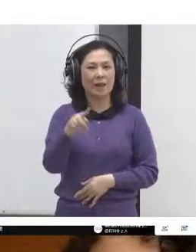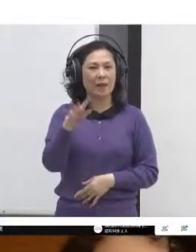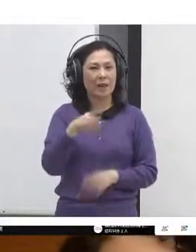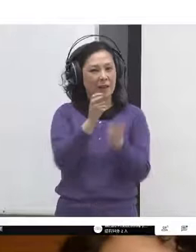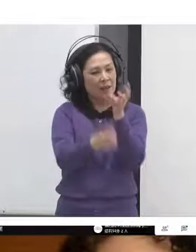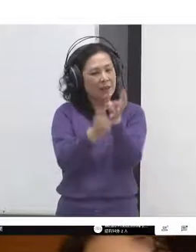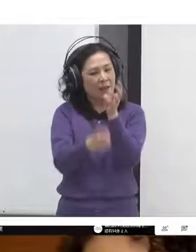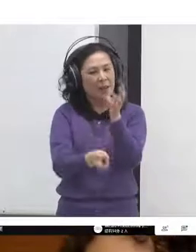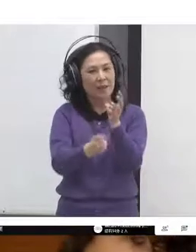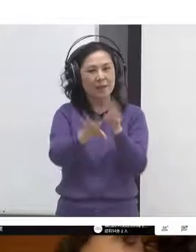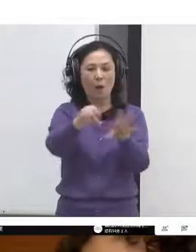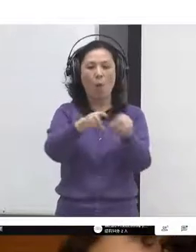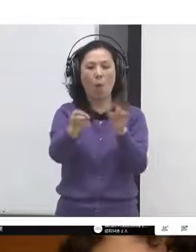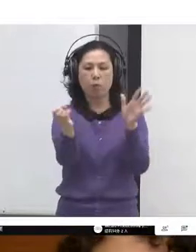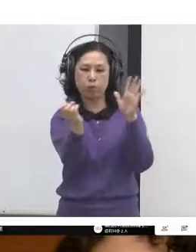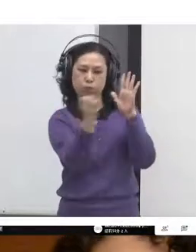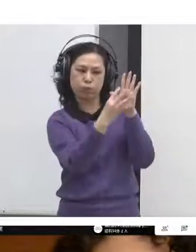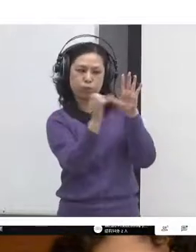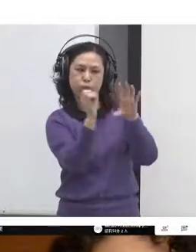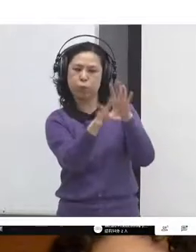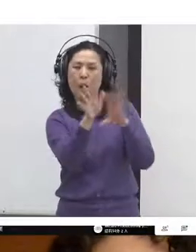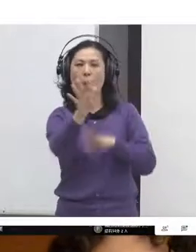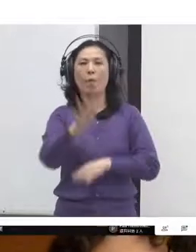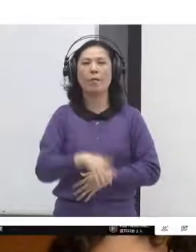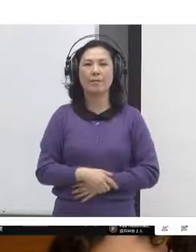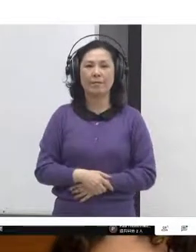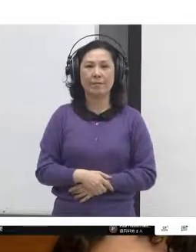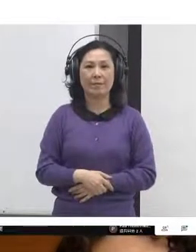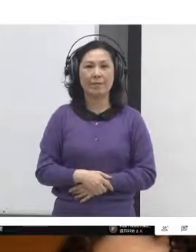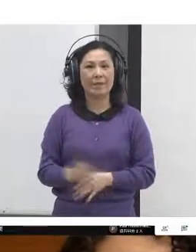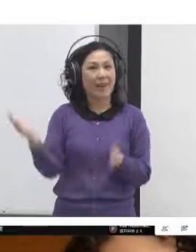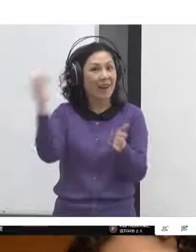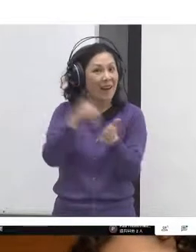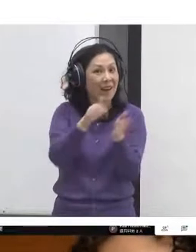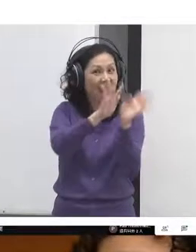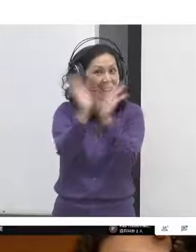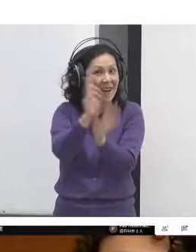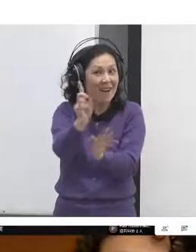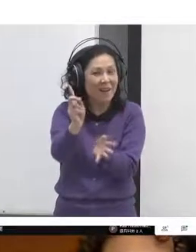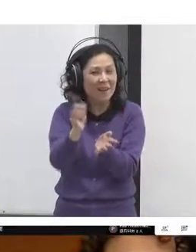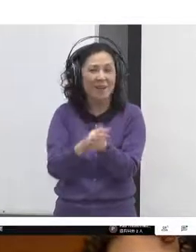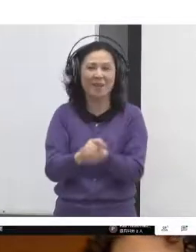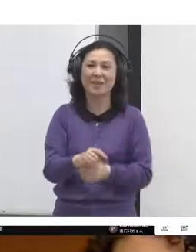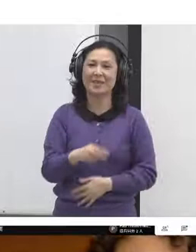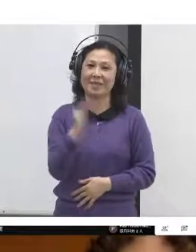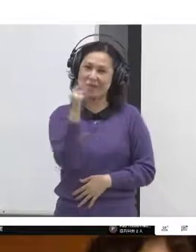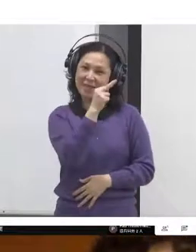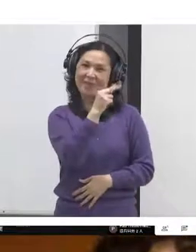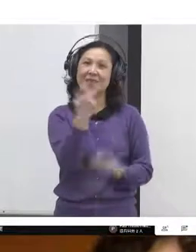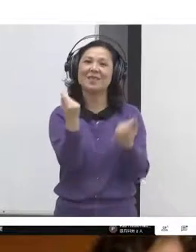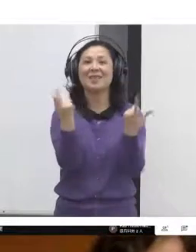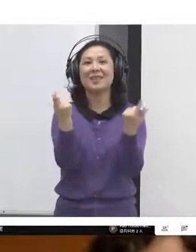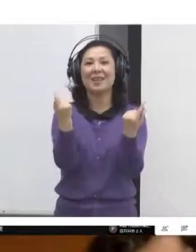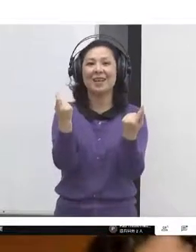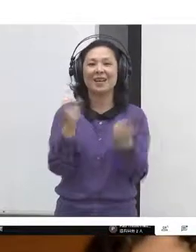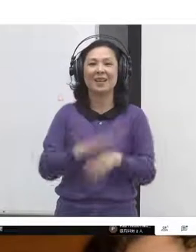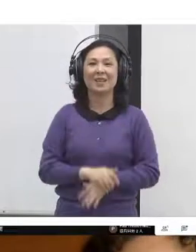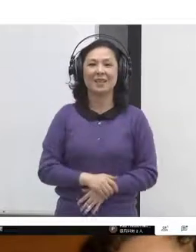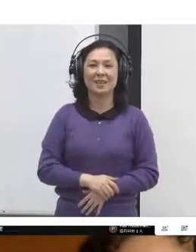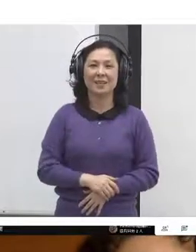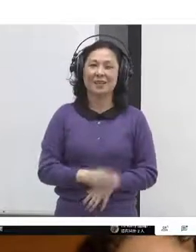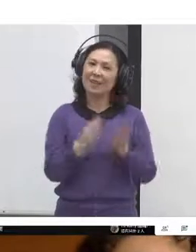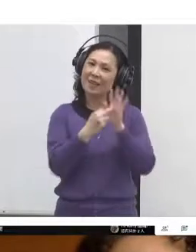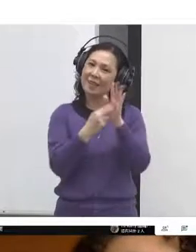was determined by consensus positions identified in the polis, as well as by specific design